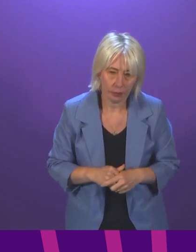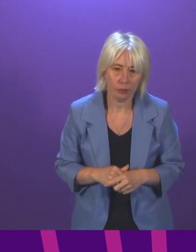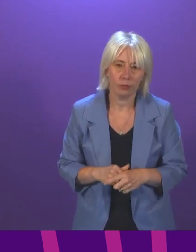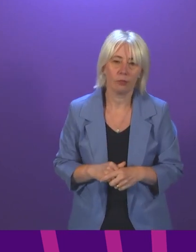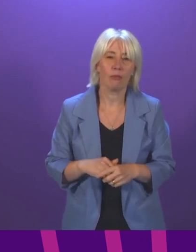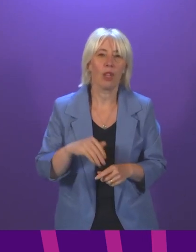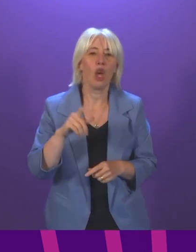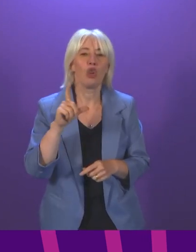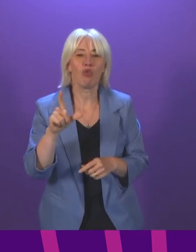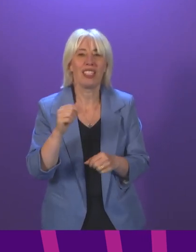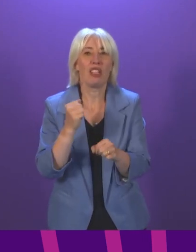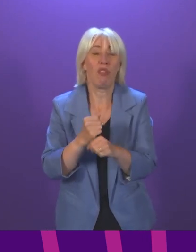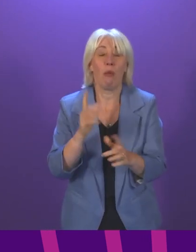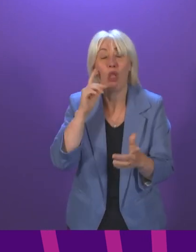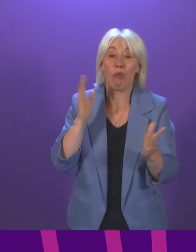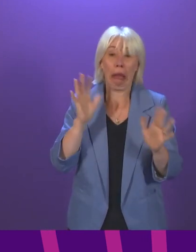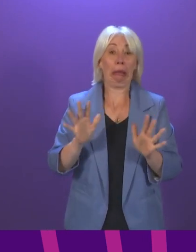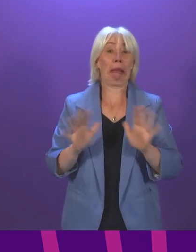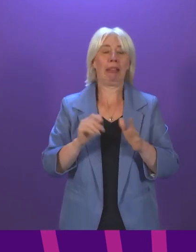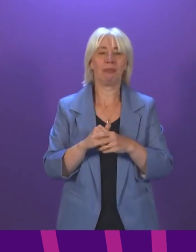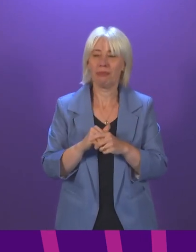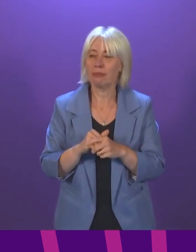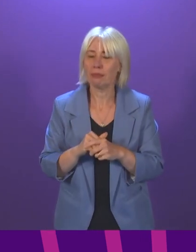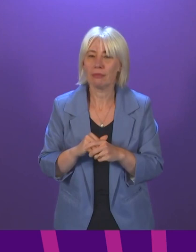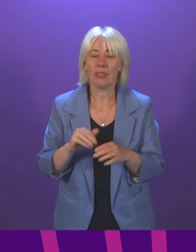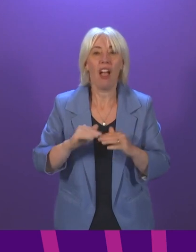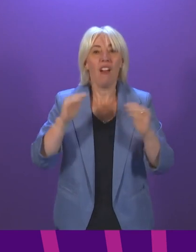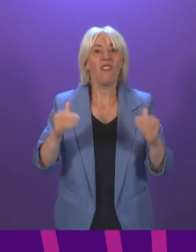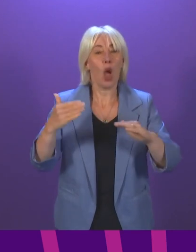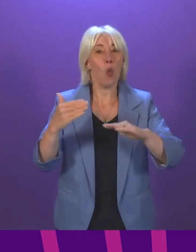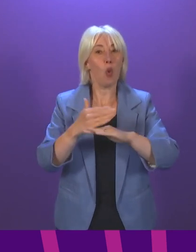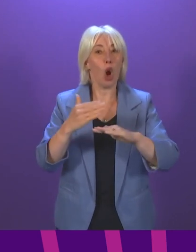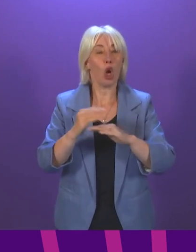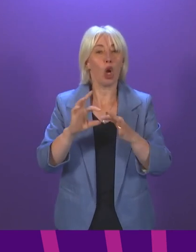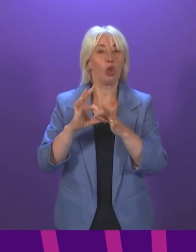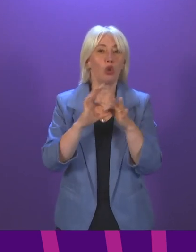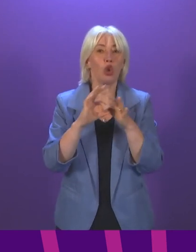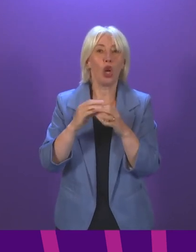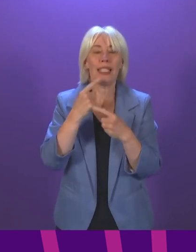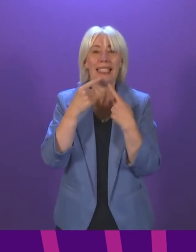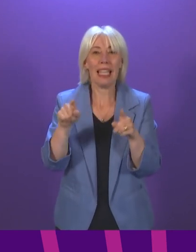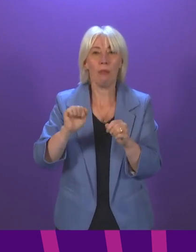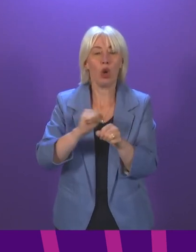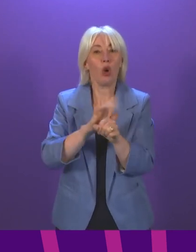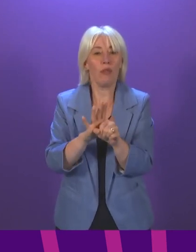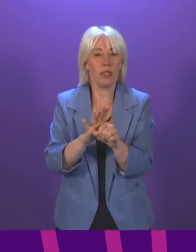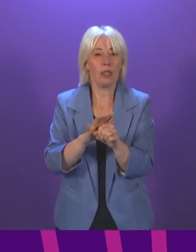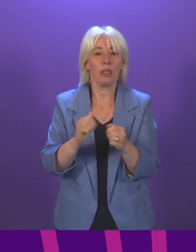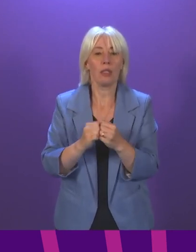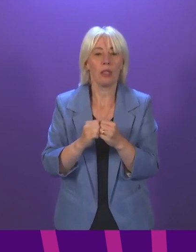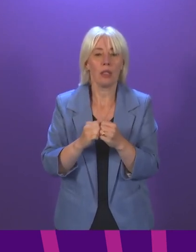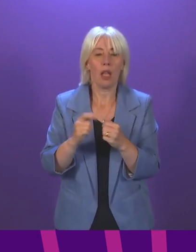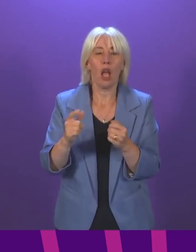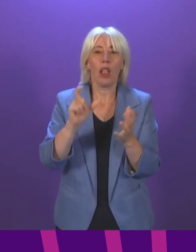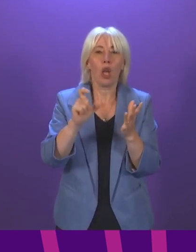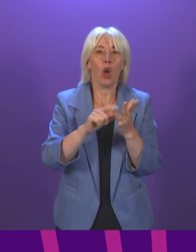Sorry for saying, I thought we were going to finish. First Minister, a Fair Work joint statement on COVID agreed between the Scottish Government and organisations such